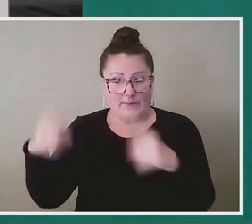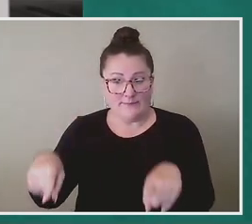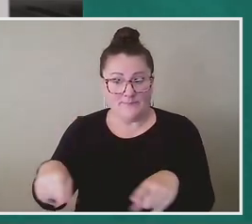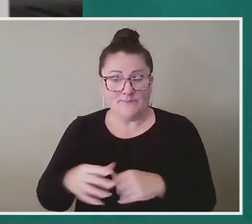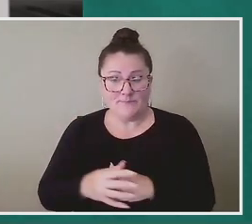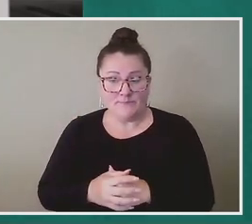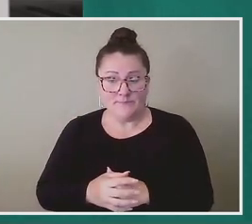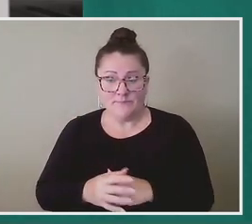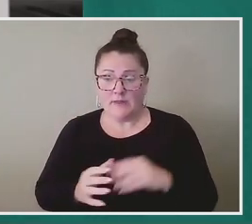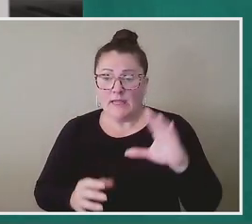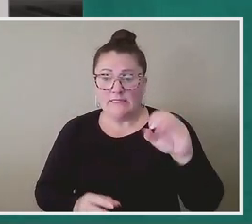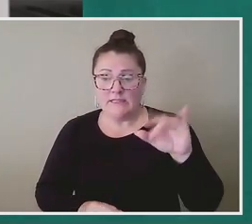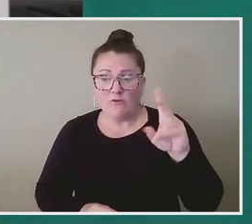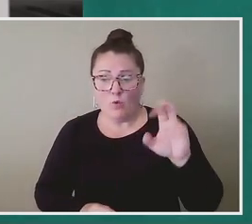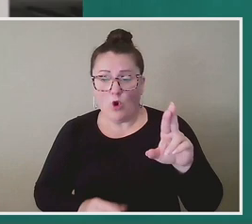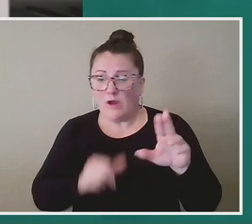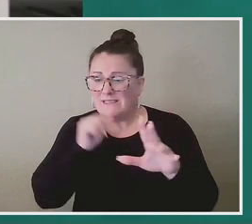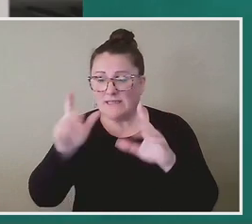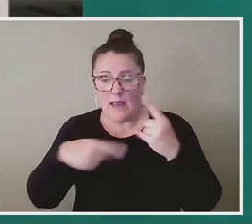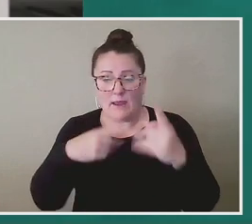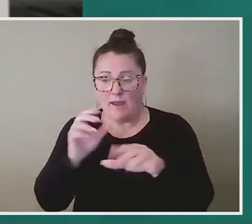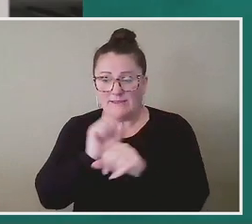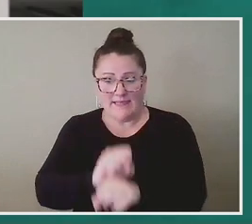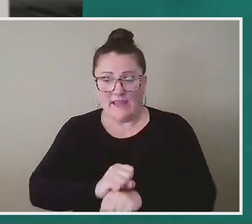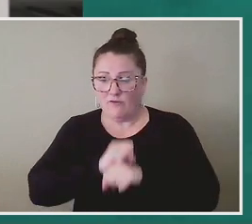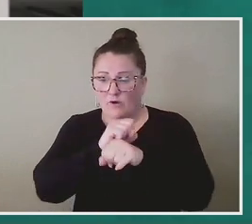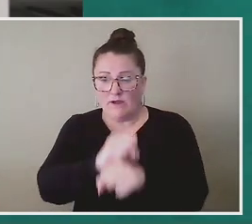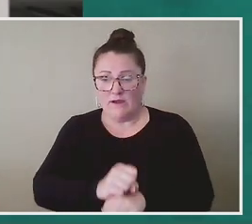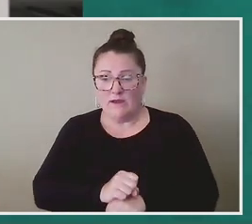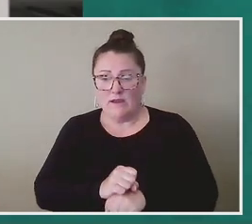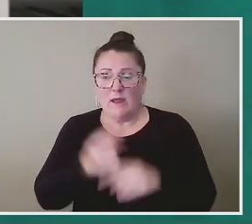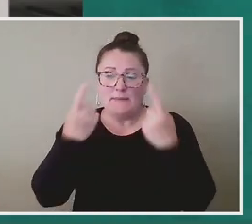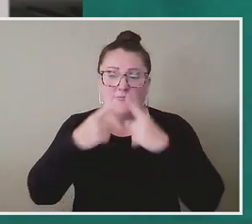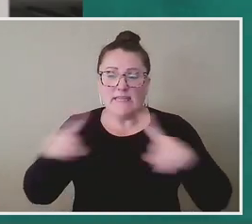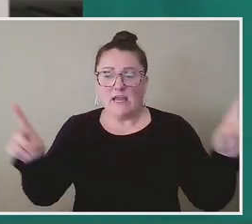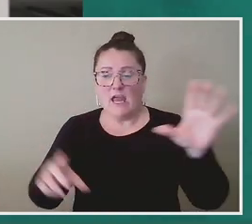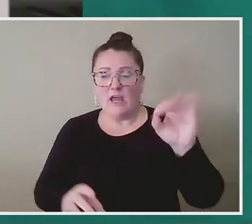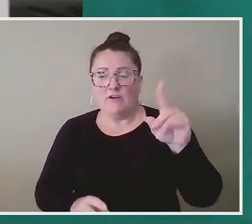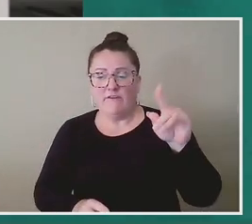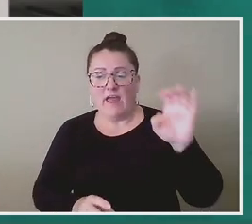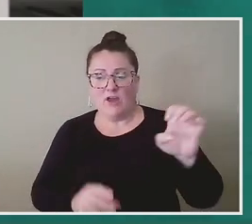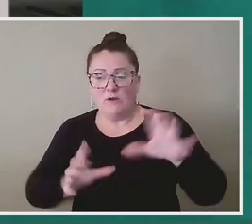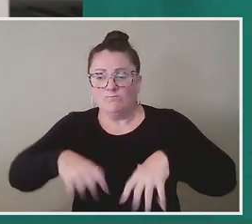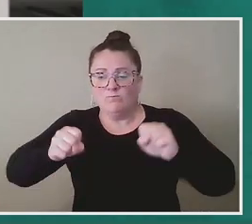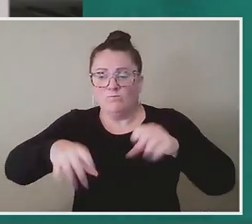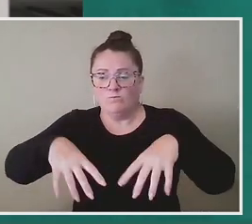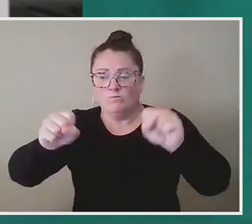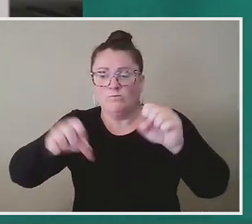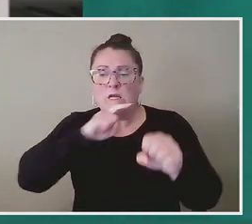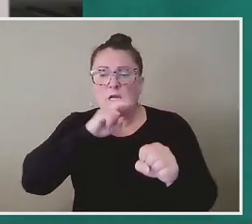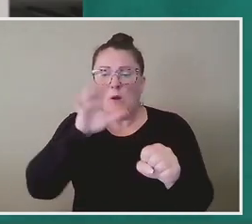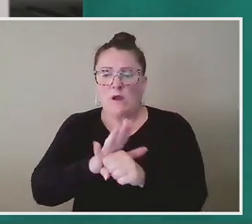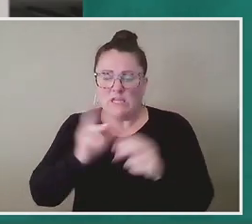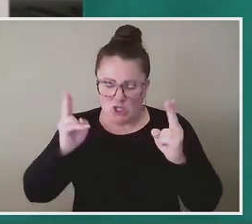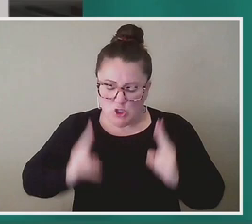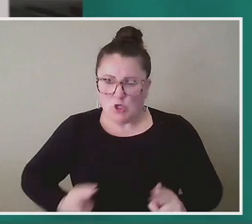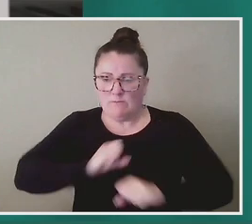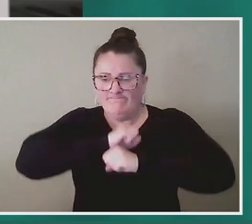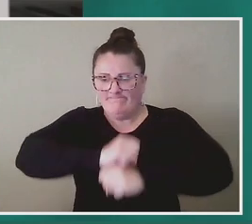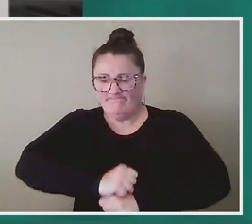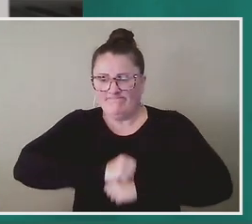taught the Civil War wasn't about slavery, but I was never taught how the declarations of Confederate secession had the promise of human bondage carved into its stone.